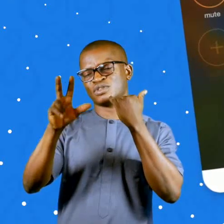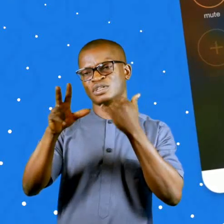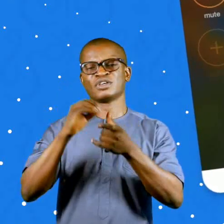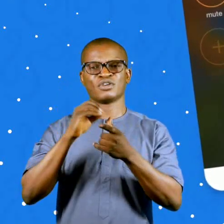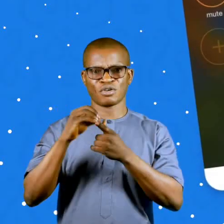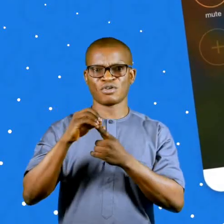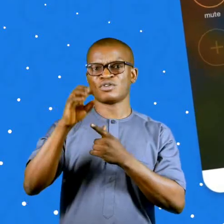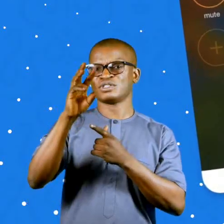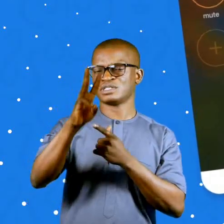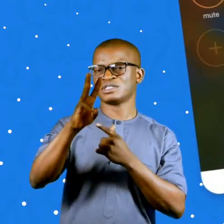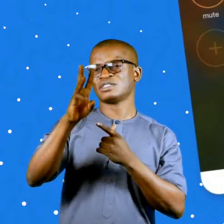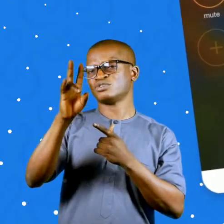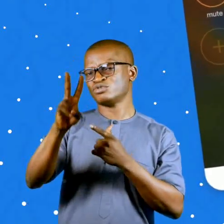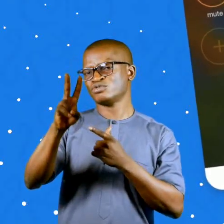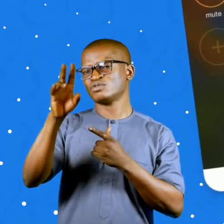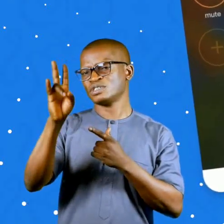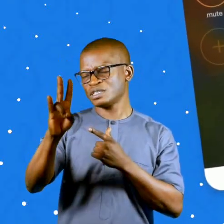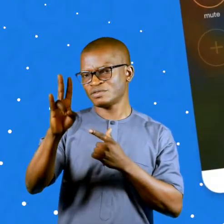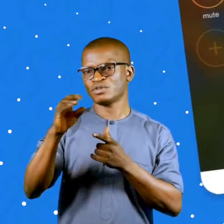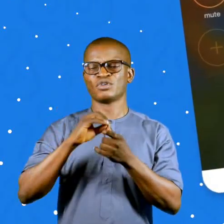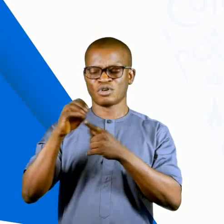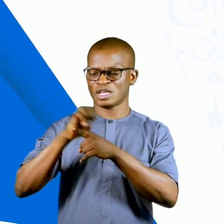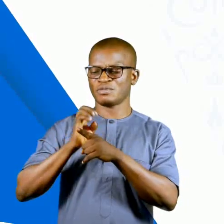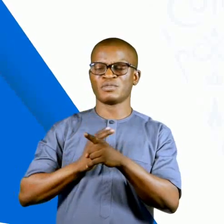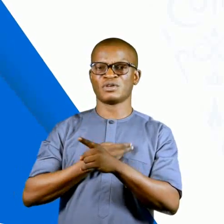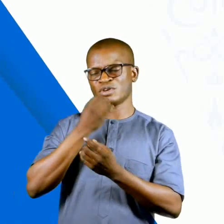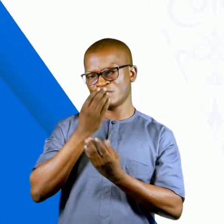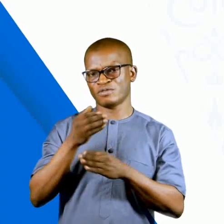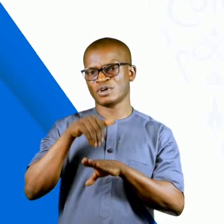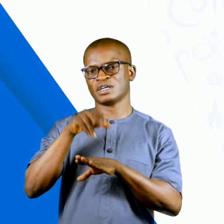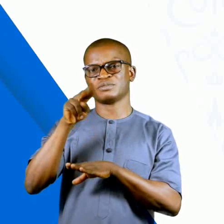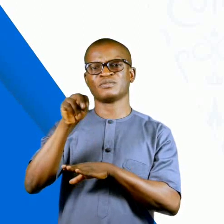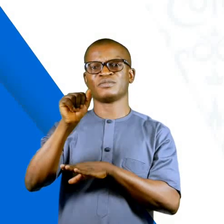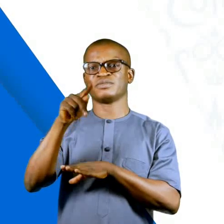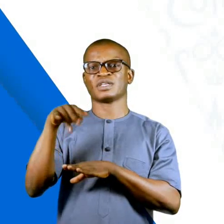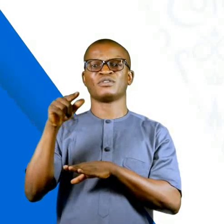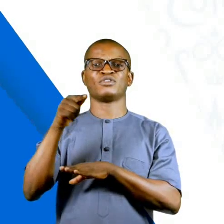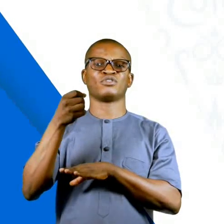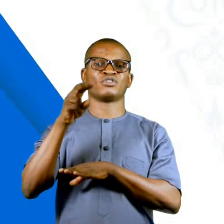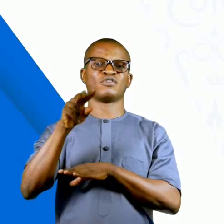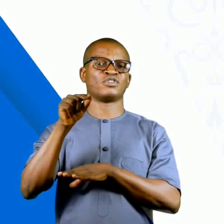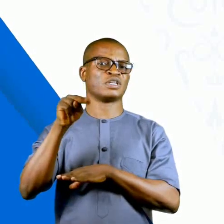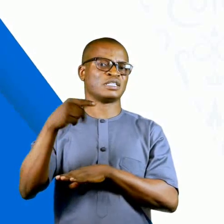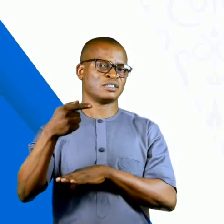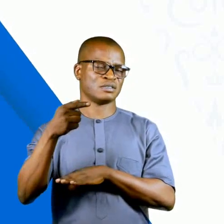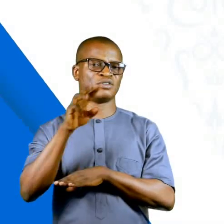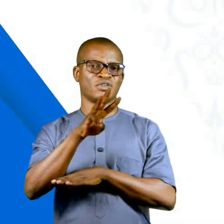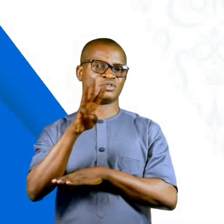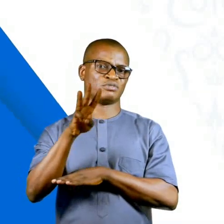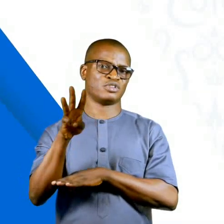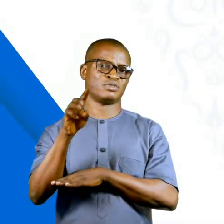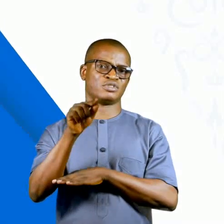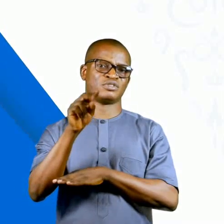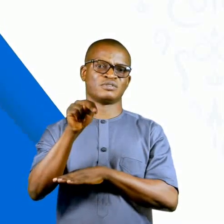0000203 or the shortcode 627 or email us info at naptip.gov.nj visit our